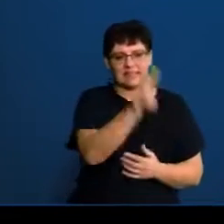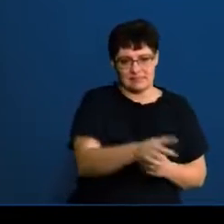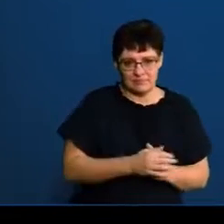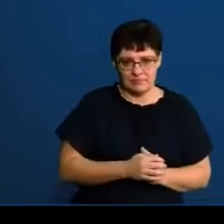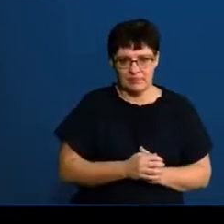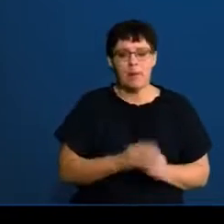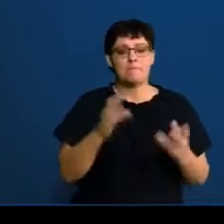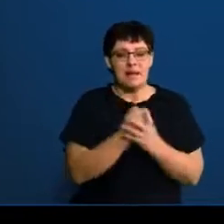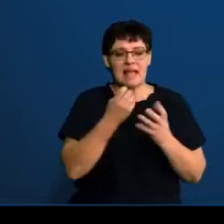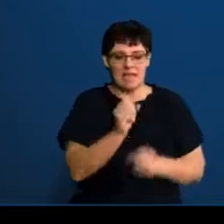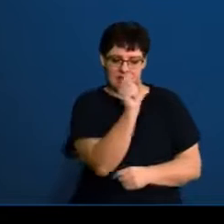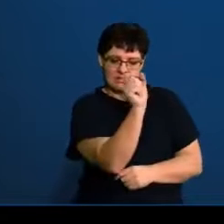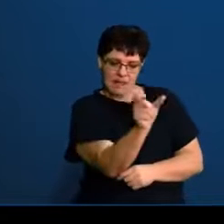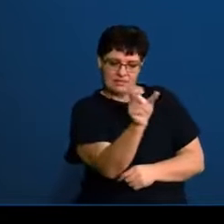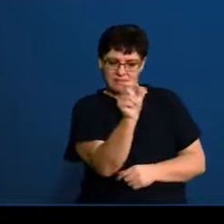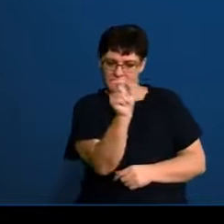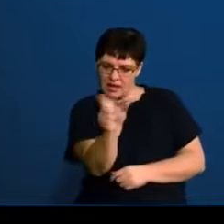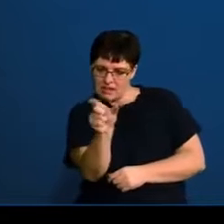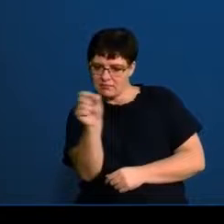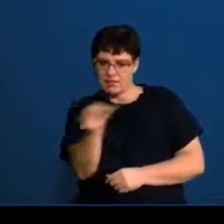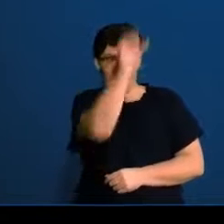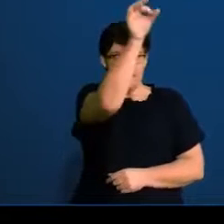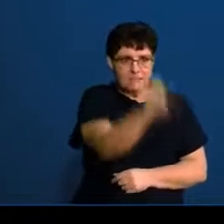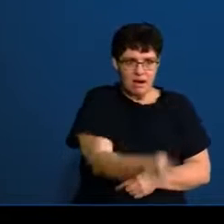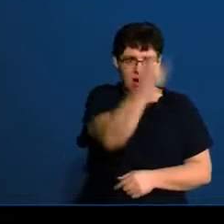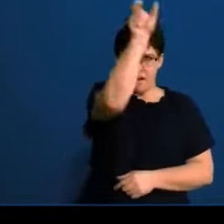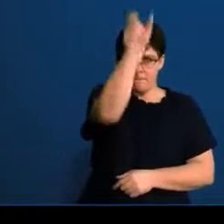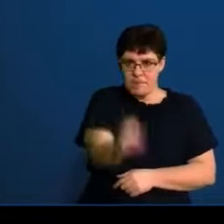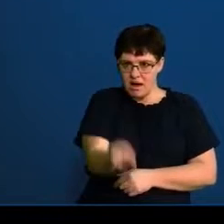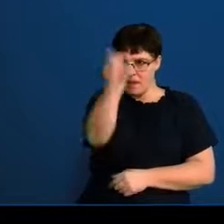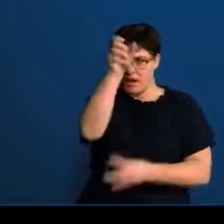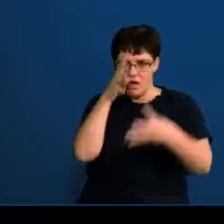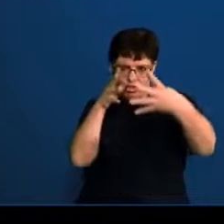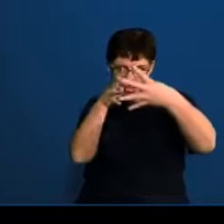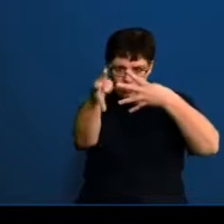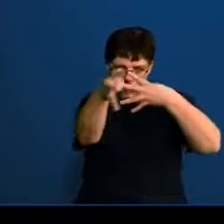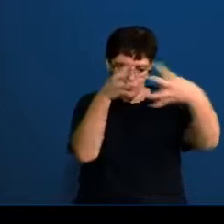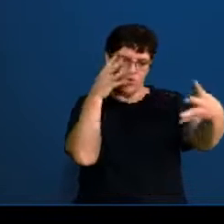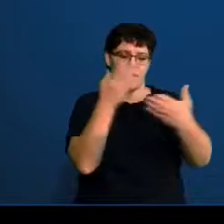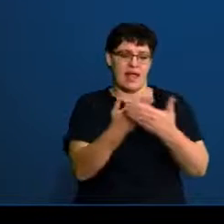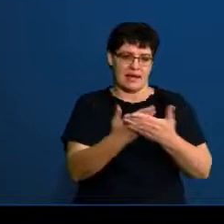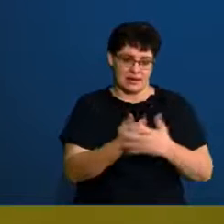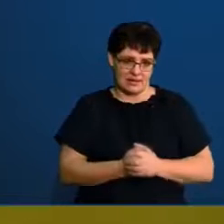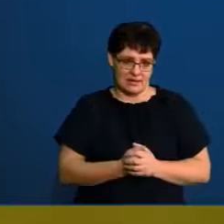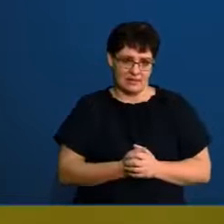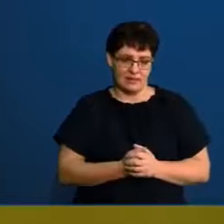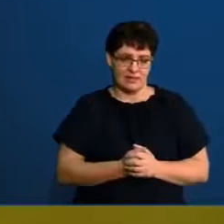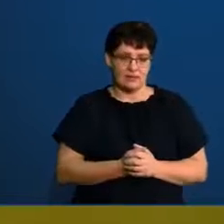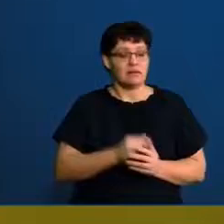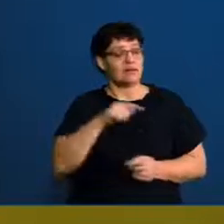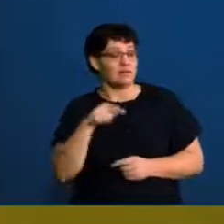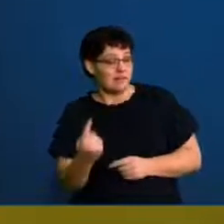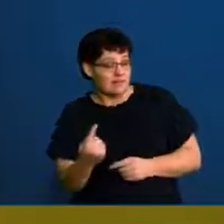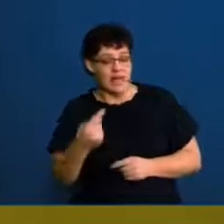spaces between. We can see through the bars. On the other hand, a